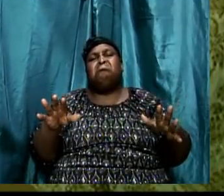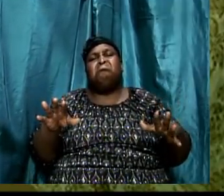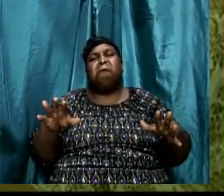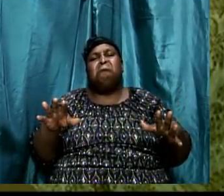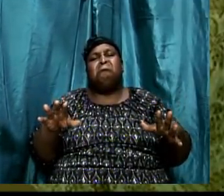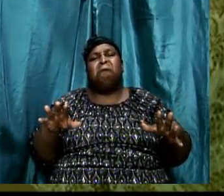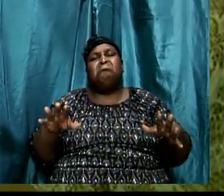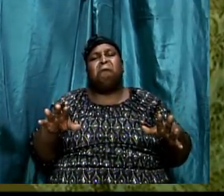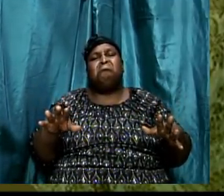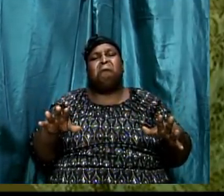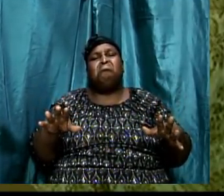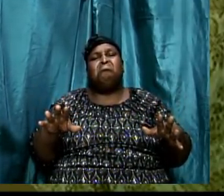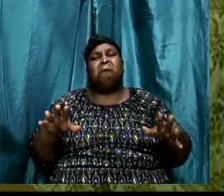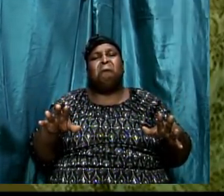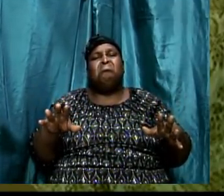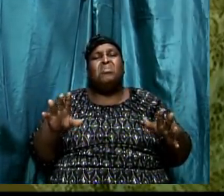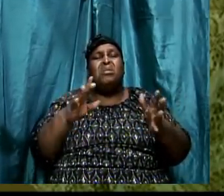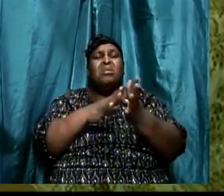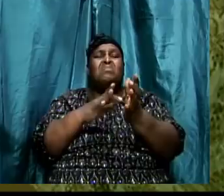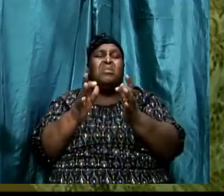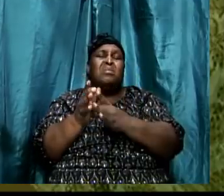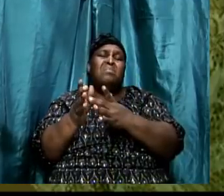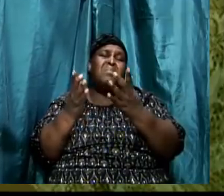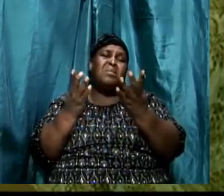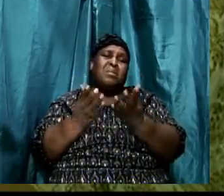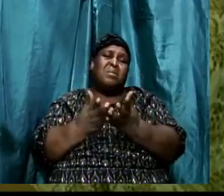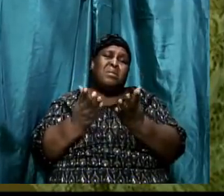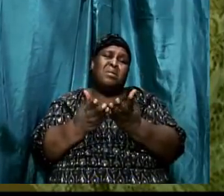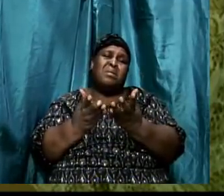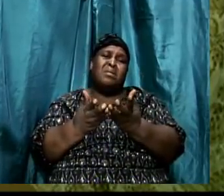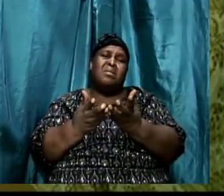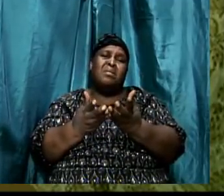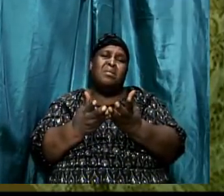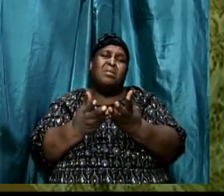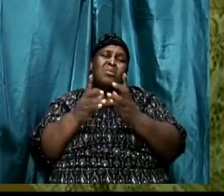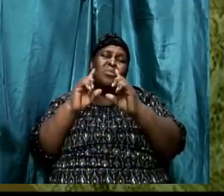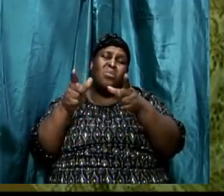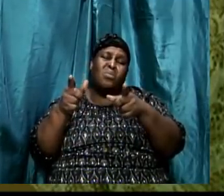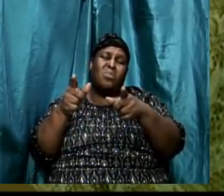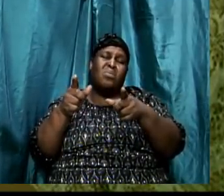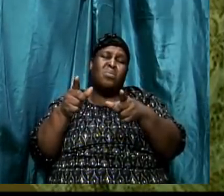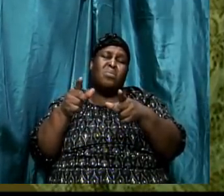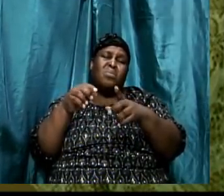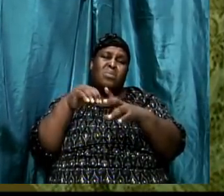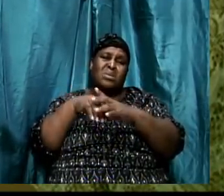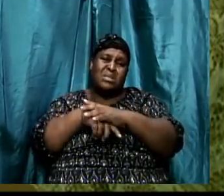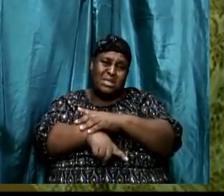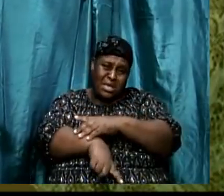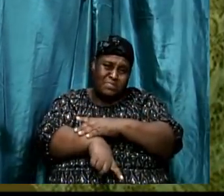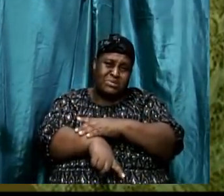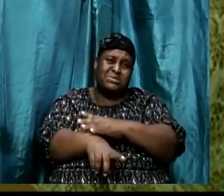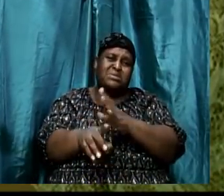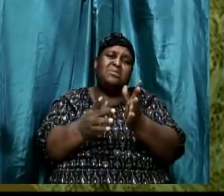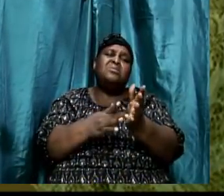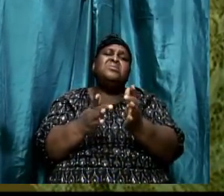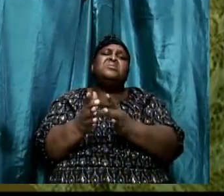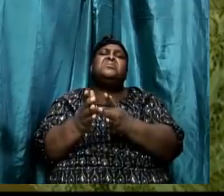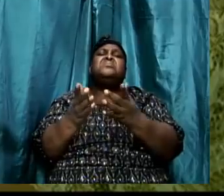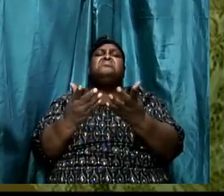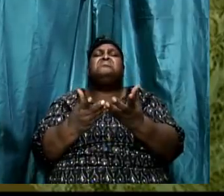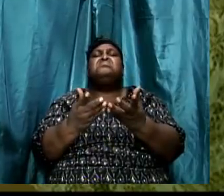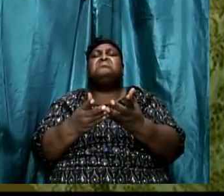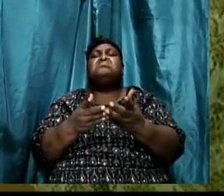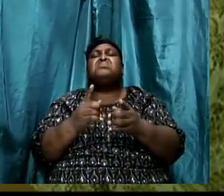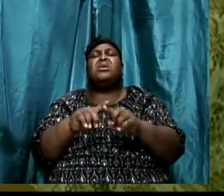Bible school that is called Biblical Hermeneutics where we really go in more in depth as relates to these things that cannot be covered in a one hour